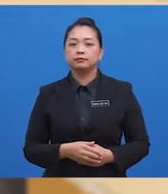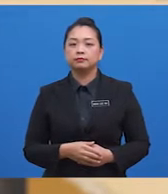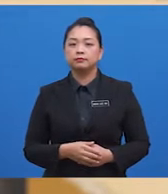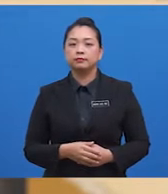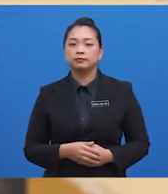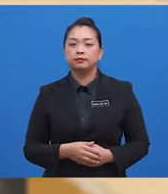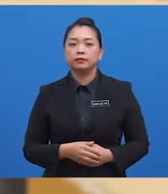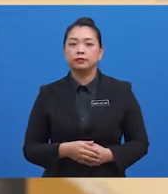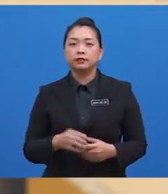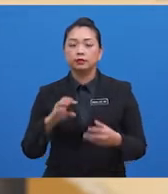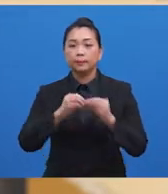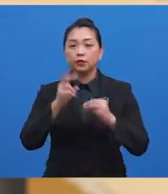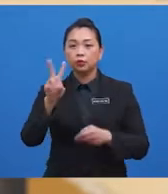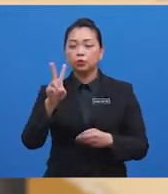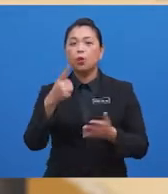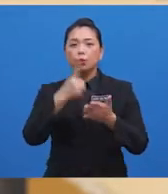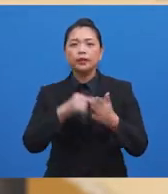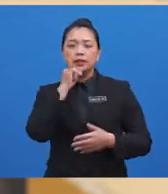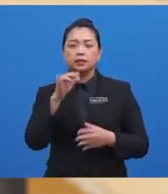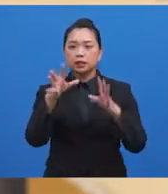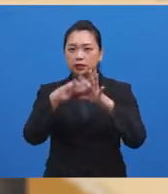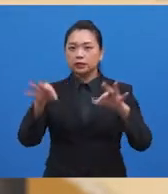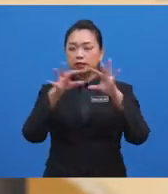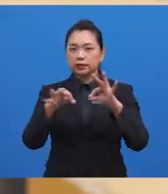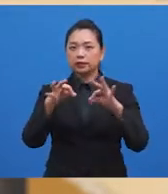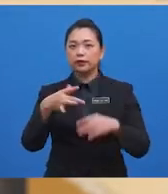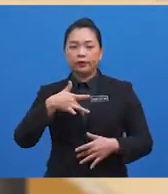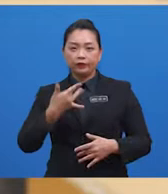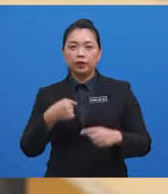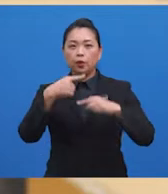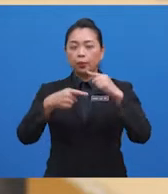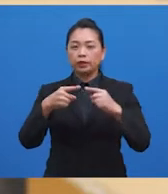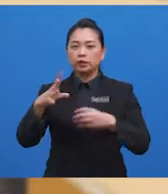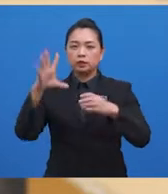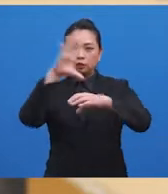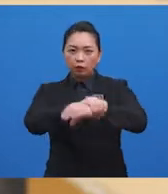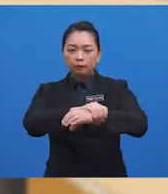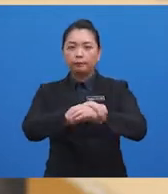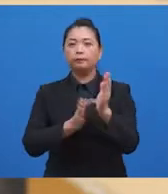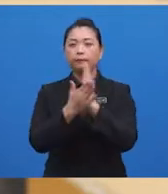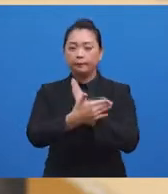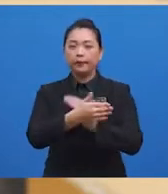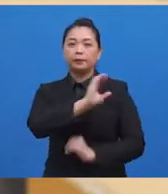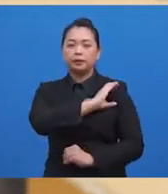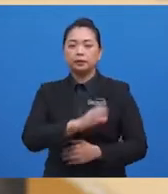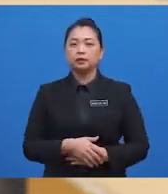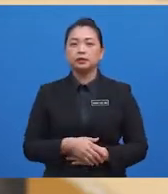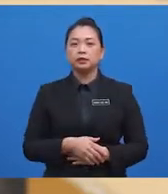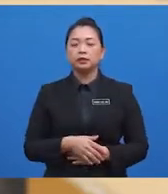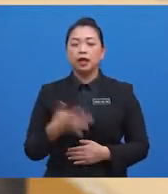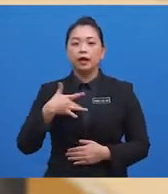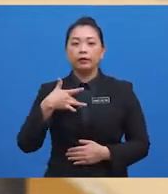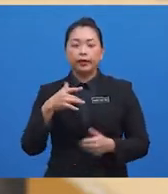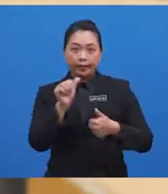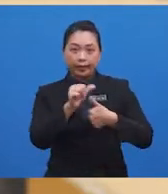Question 2. What were the narrator's feelings once he was caught by the Drug Enforcement Agency? Is it A, a